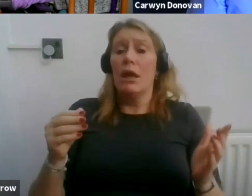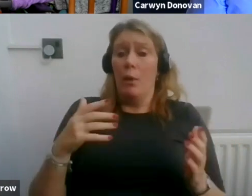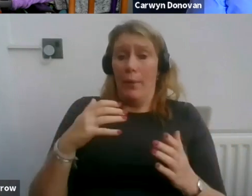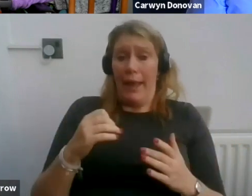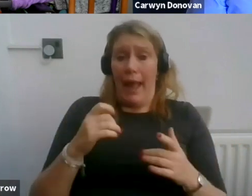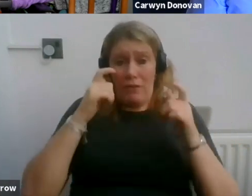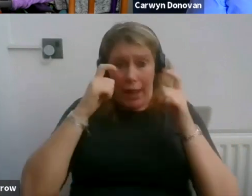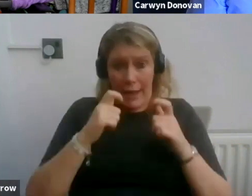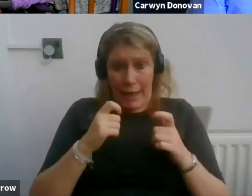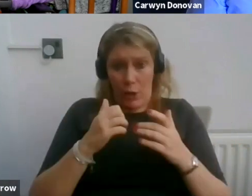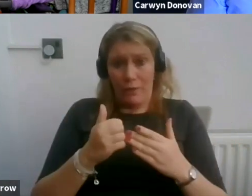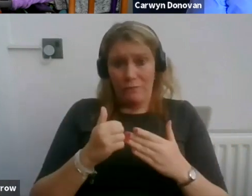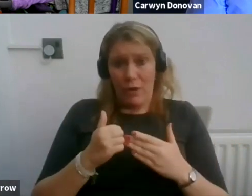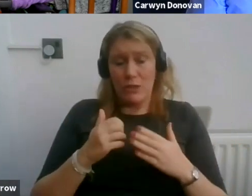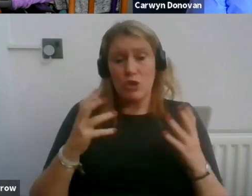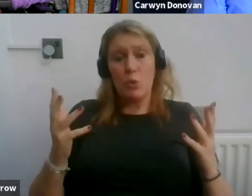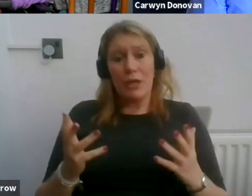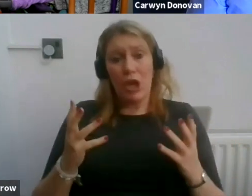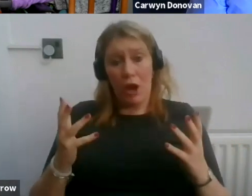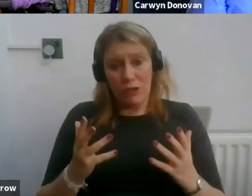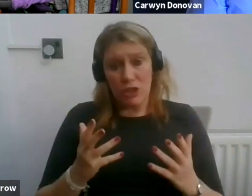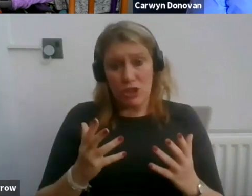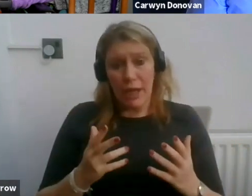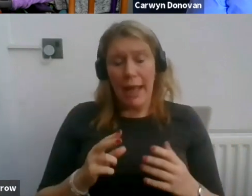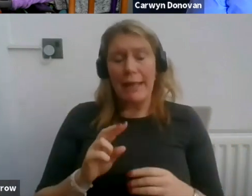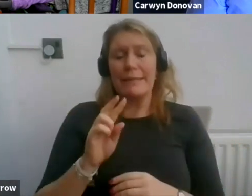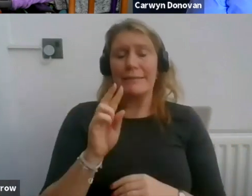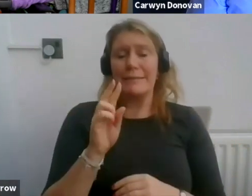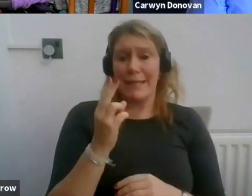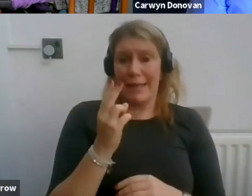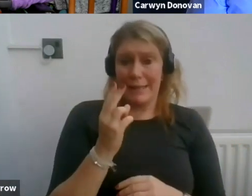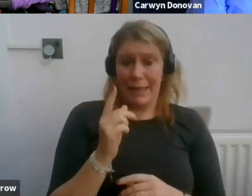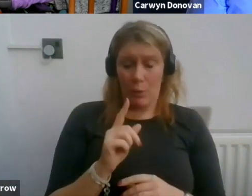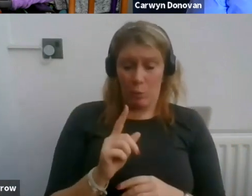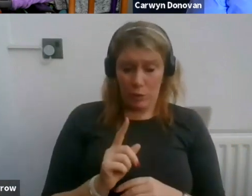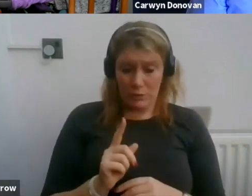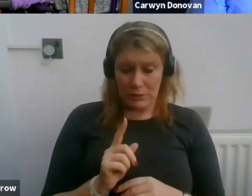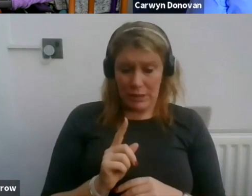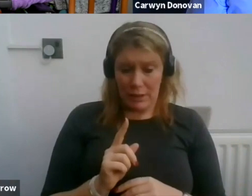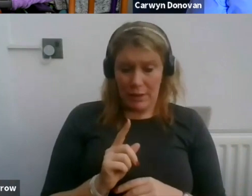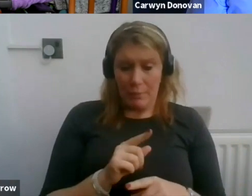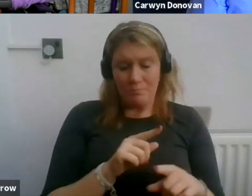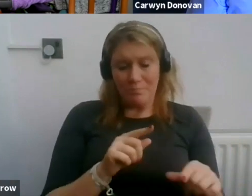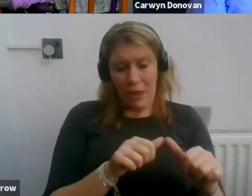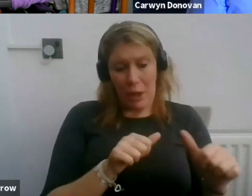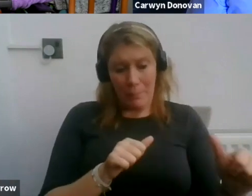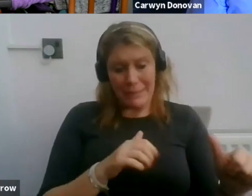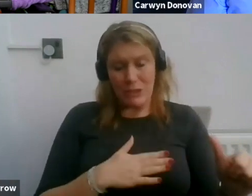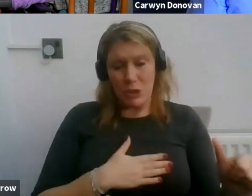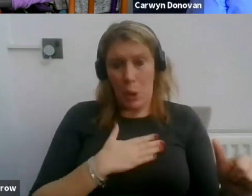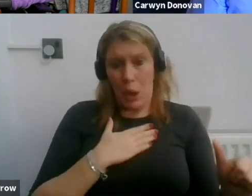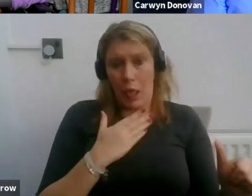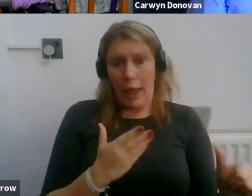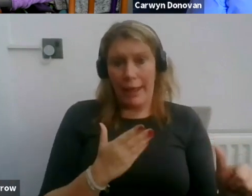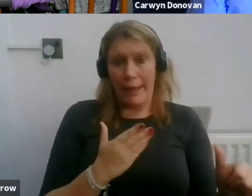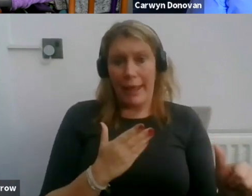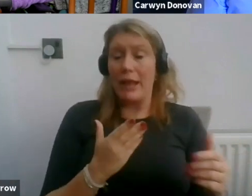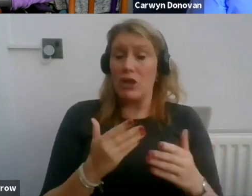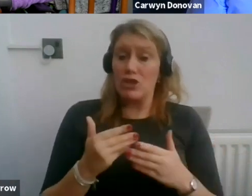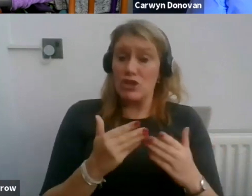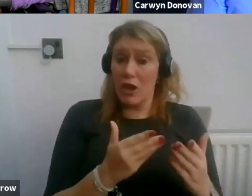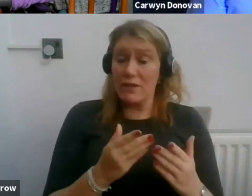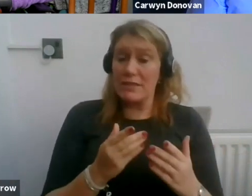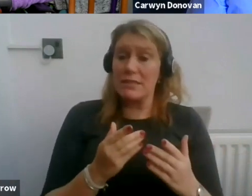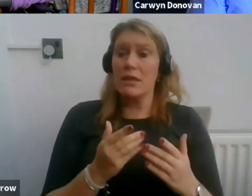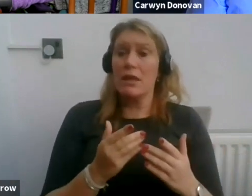to encourage that. But secondly, what they really don't like and another service which we offer to